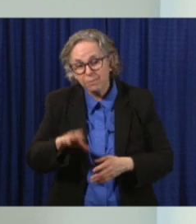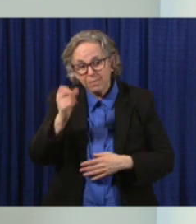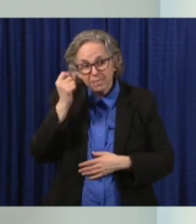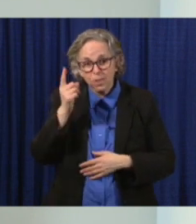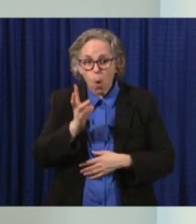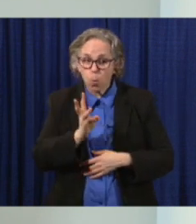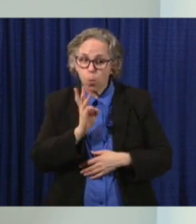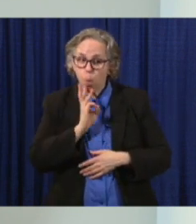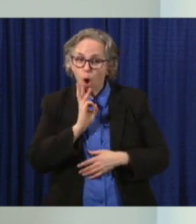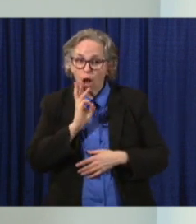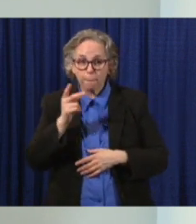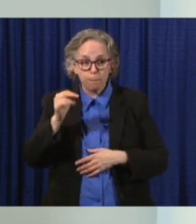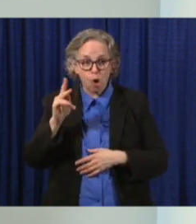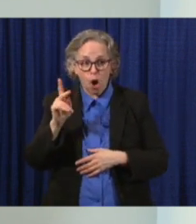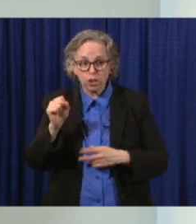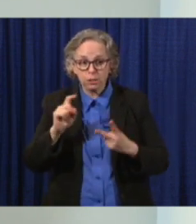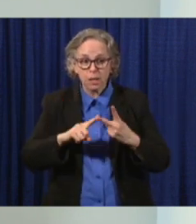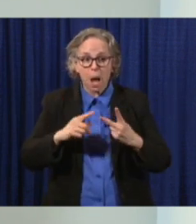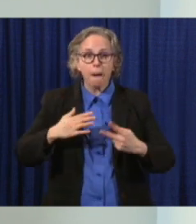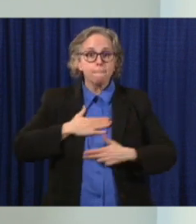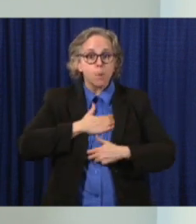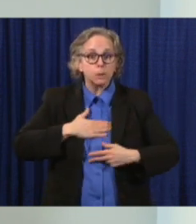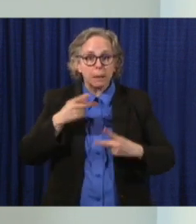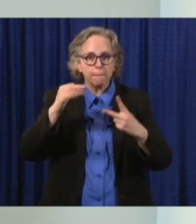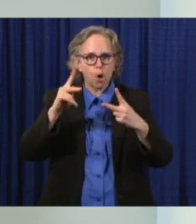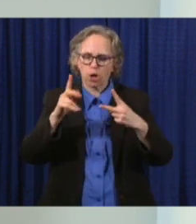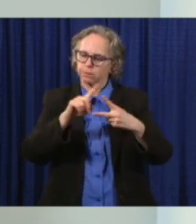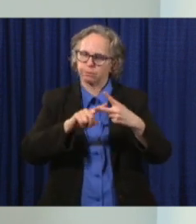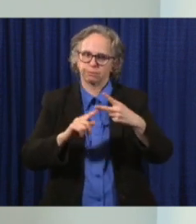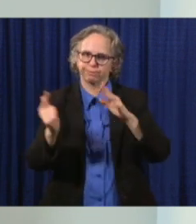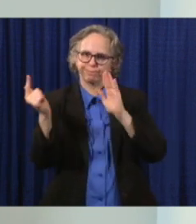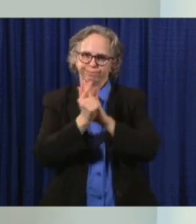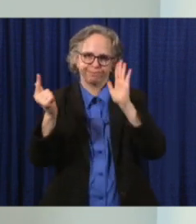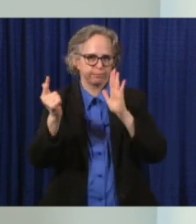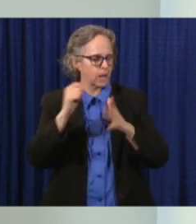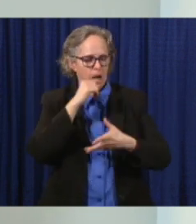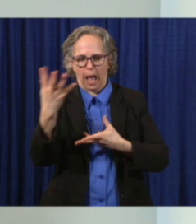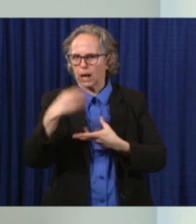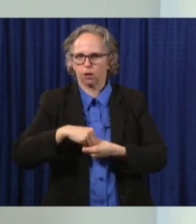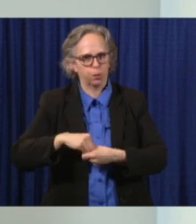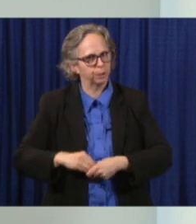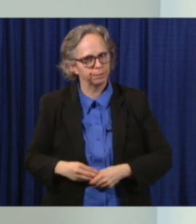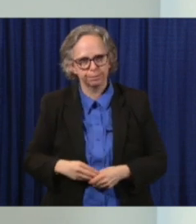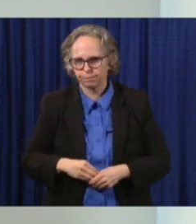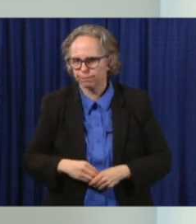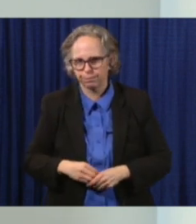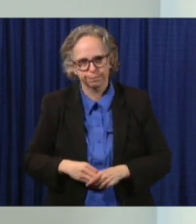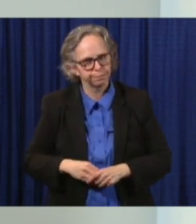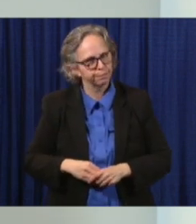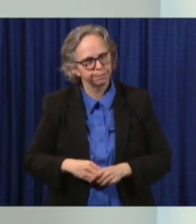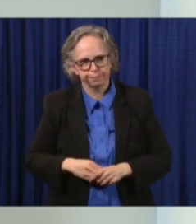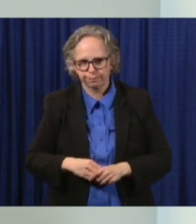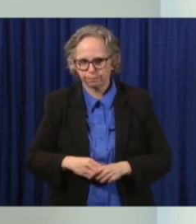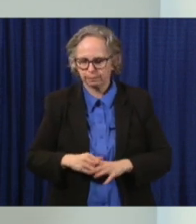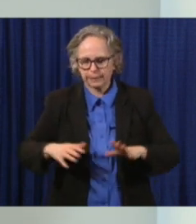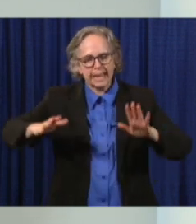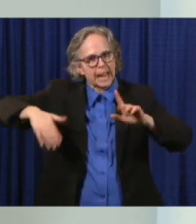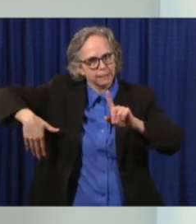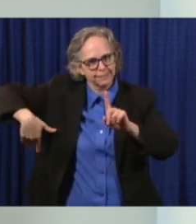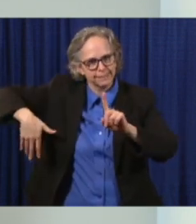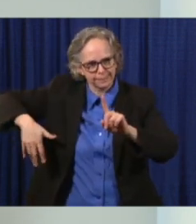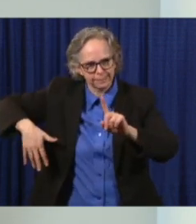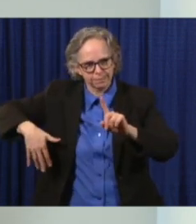parks. Those will not be allowed to open under this guidance. Those are regulated differently.